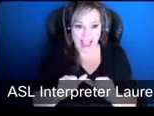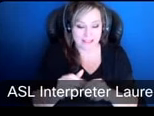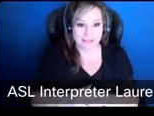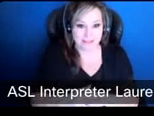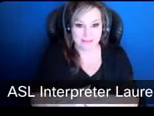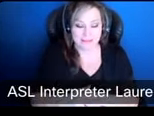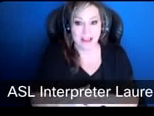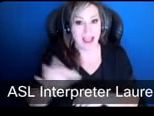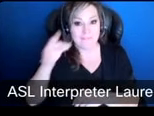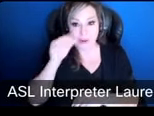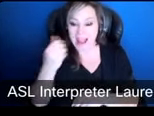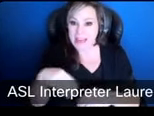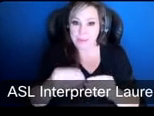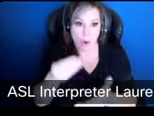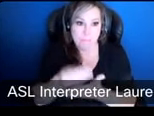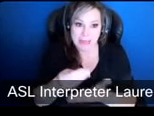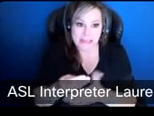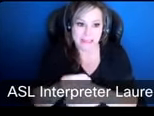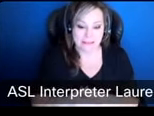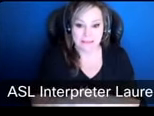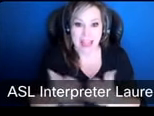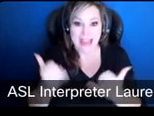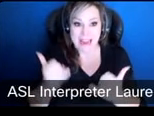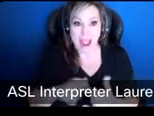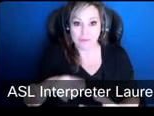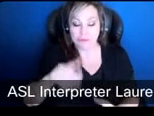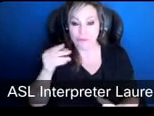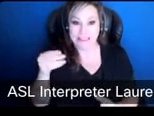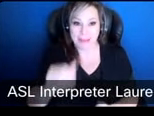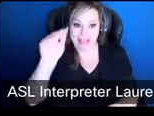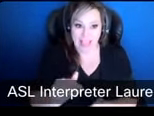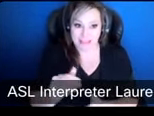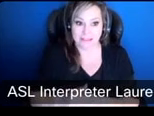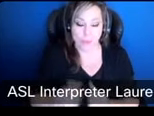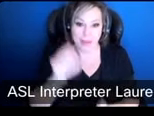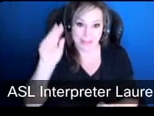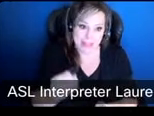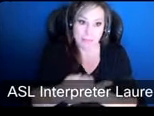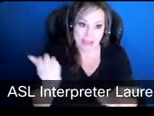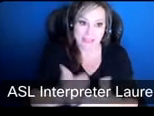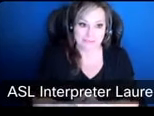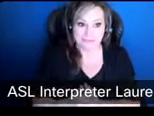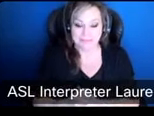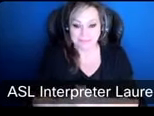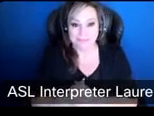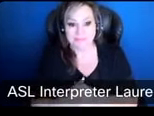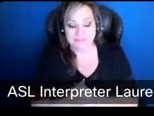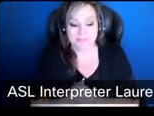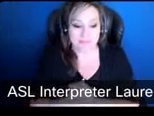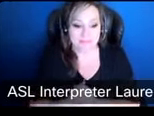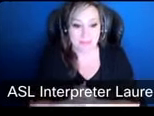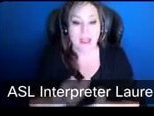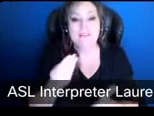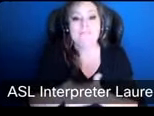we've got to drop expenditures along with it move forward if you can move forward so this is our our fund